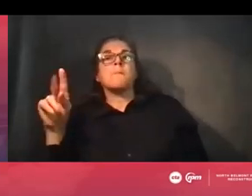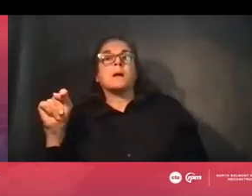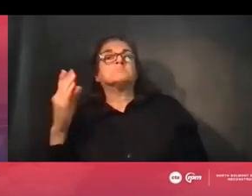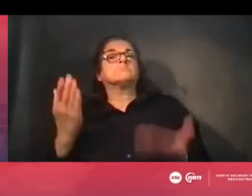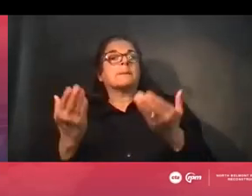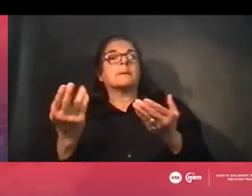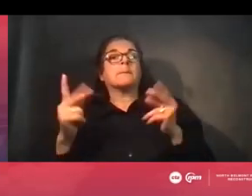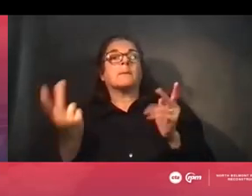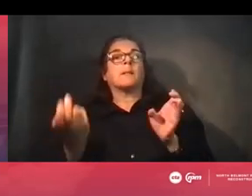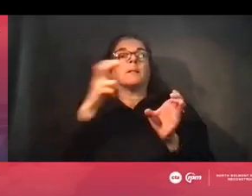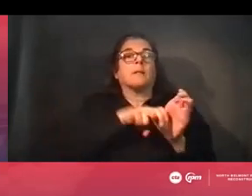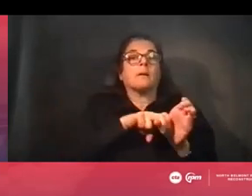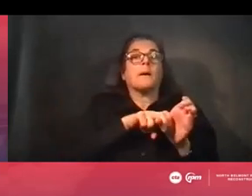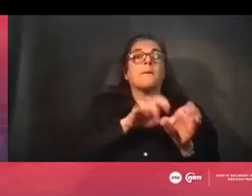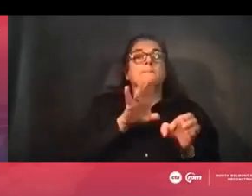All right. Thank you, Tammy.